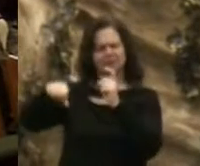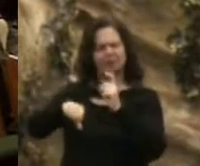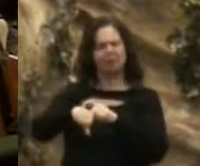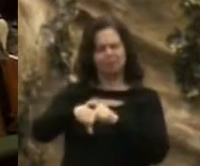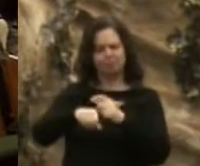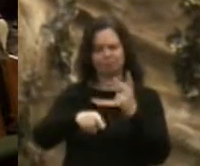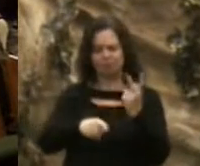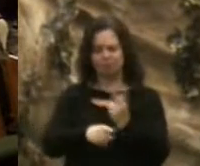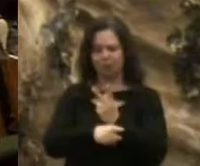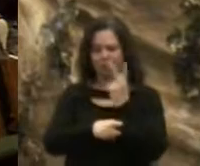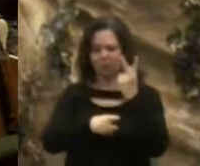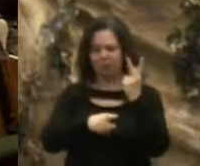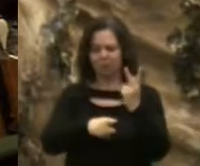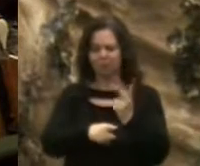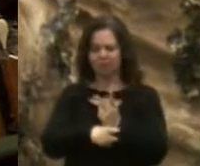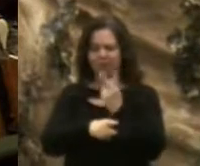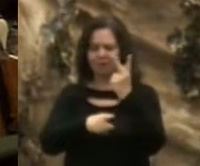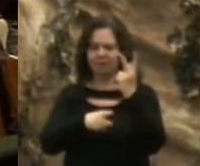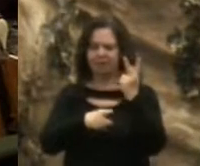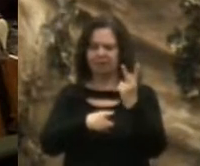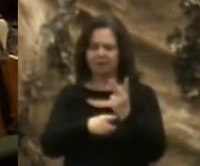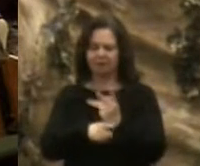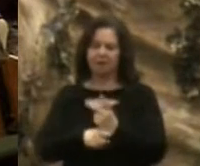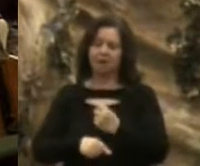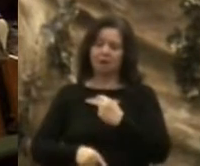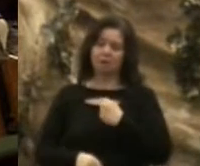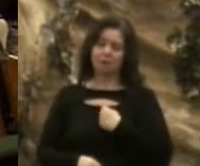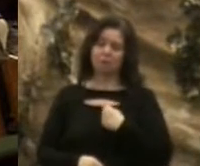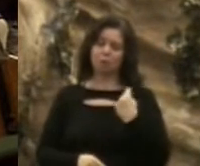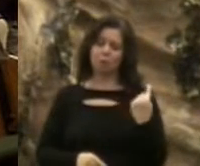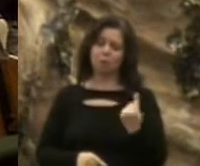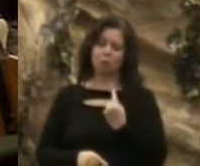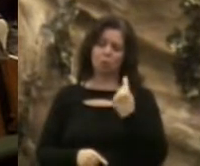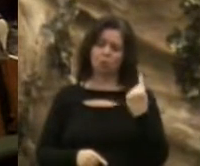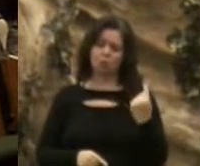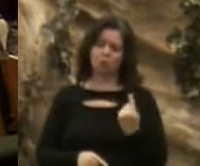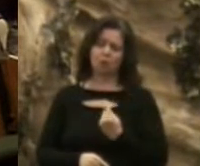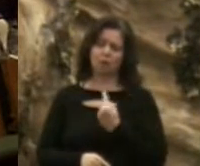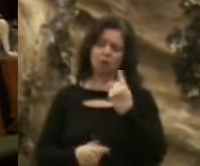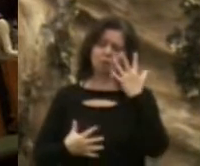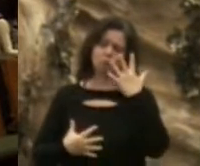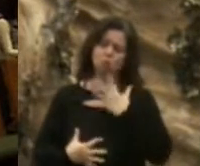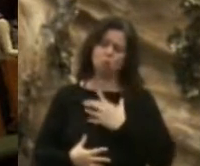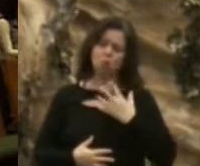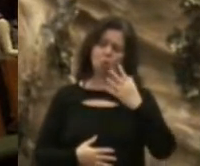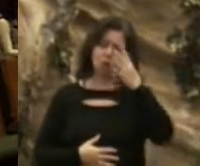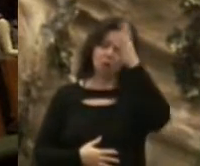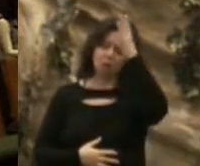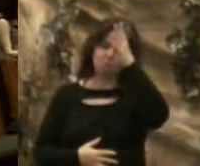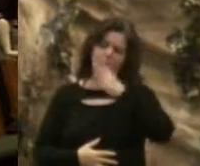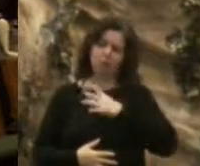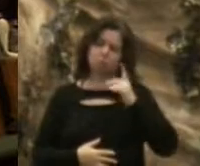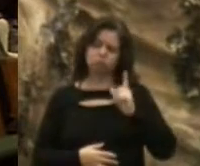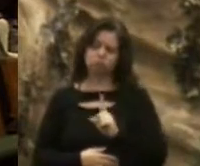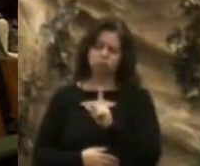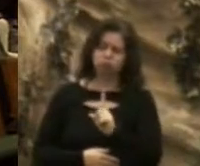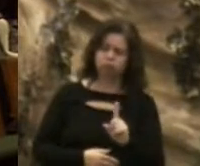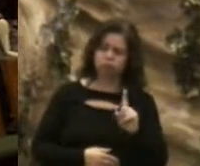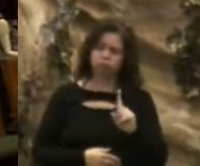-way-faring stranger, traveling through this world of I'm just a